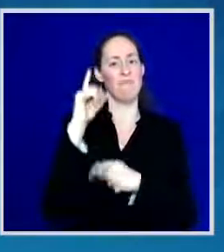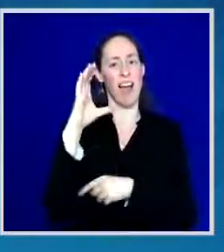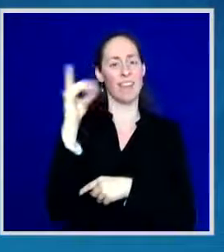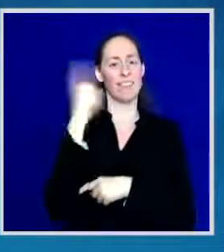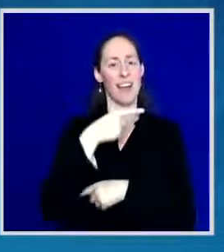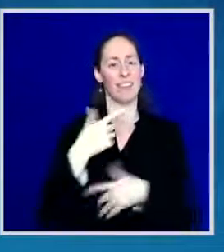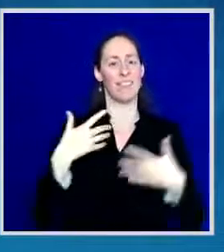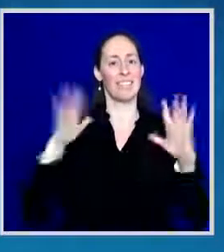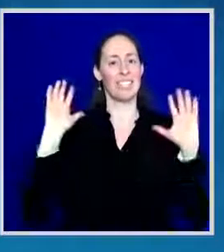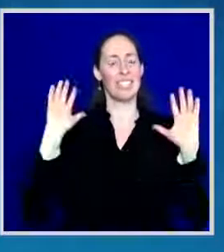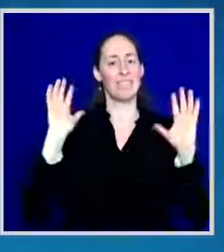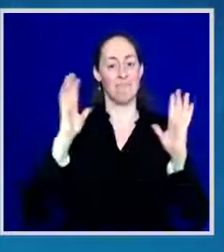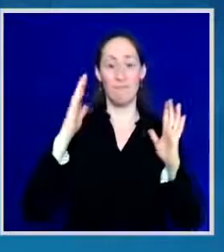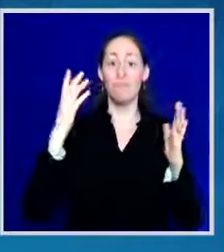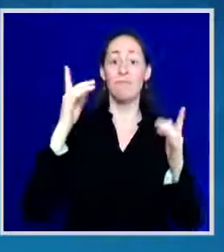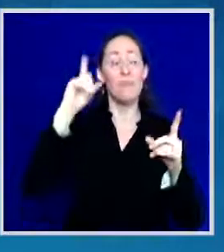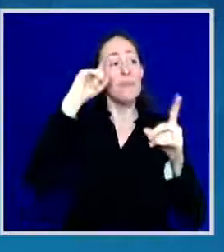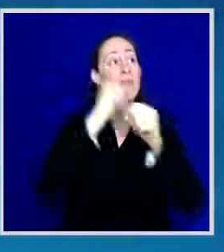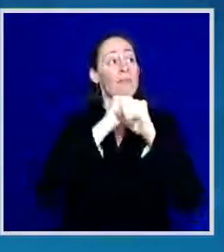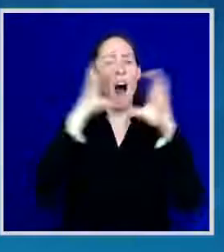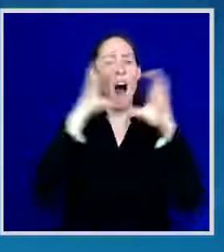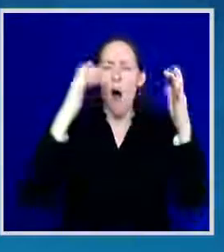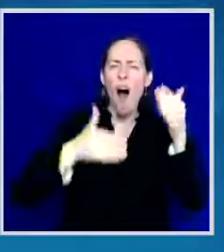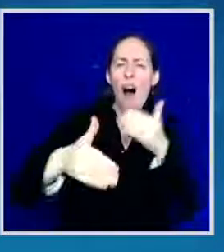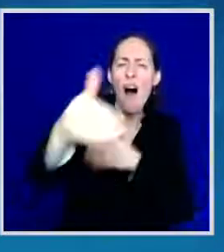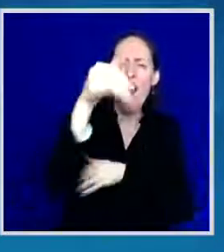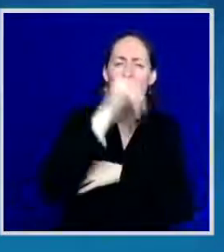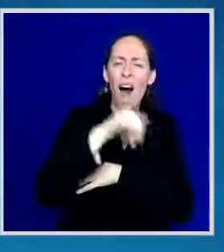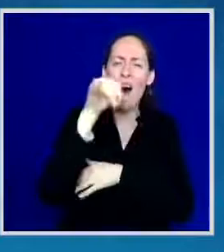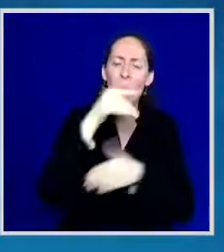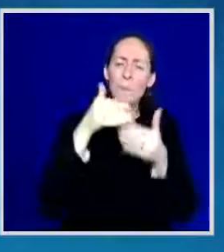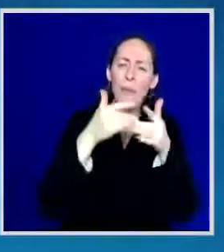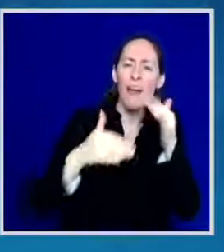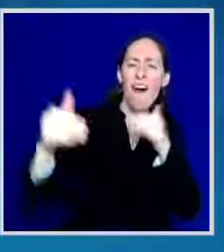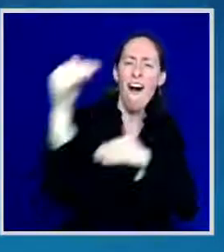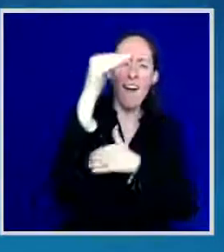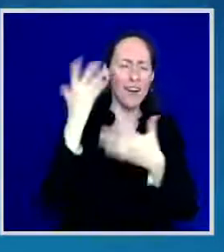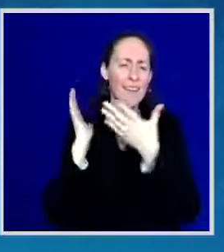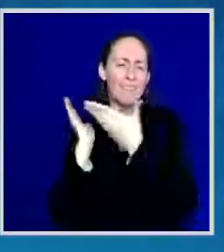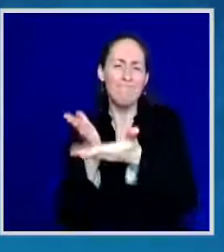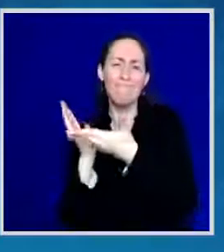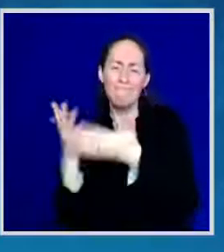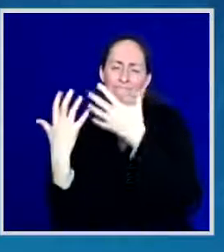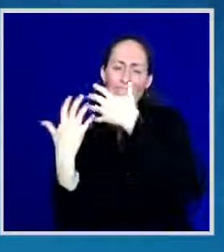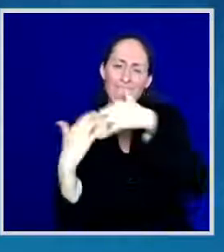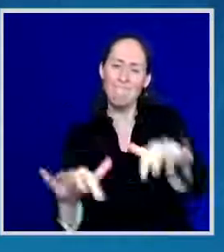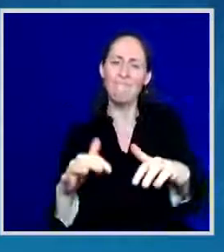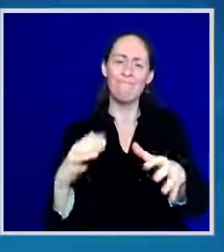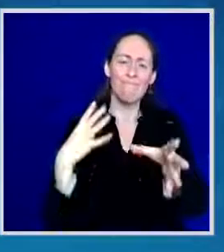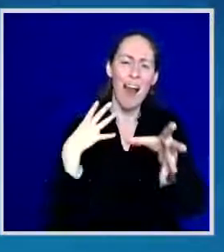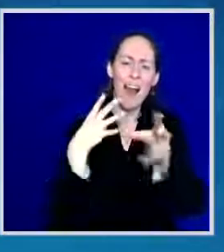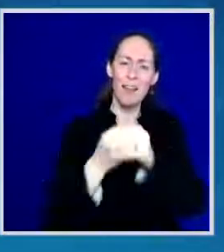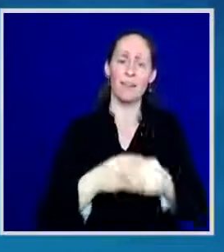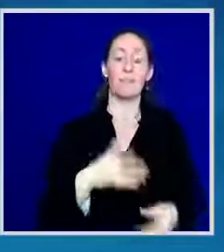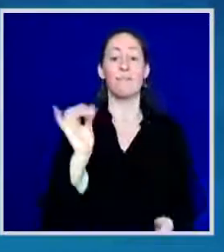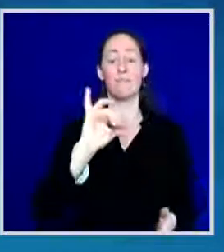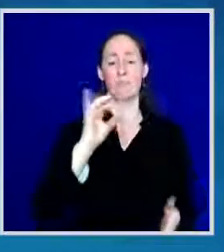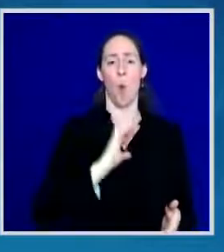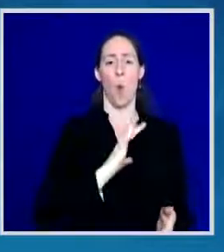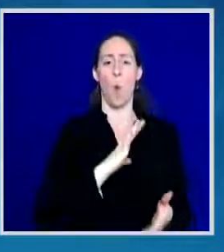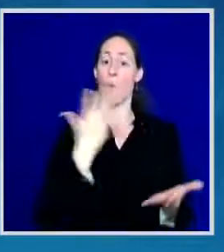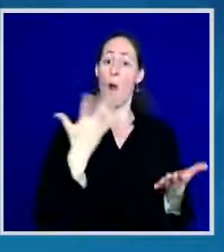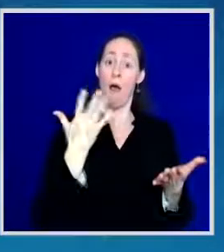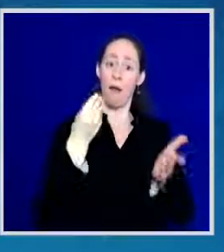shots delivered. And we're also seeing the economic benefits resulting from the